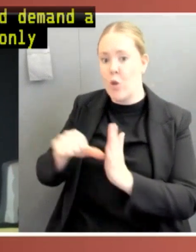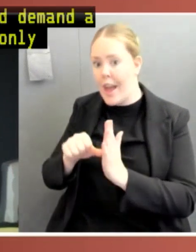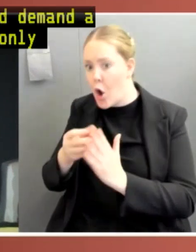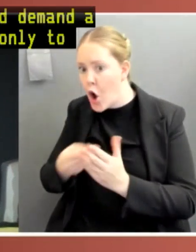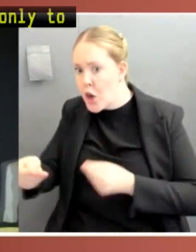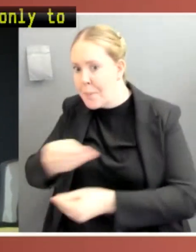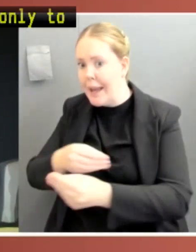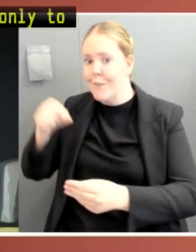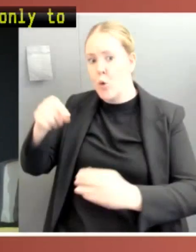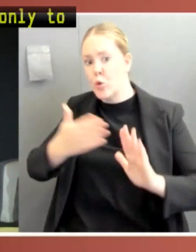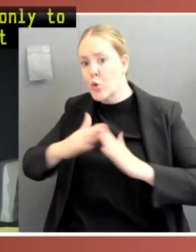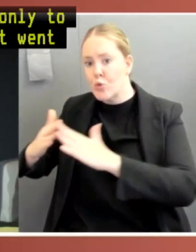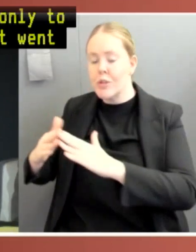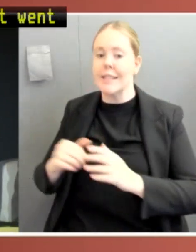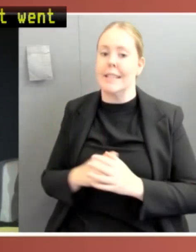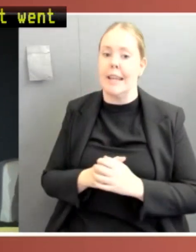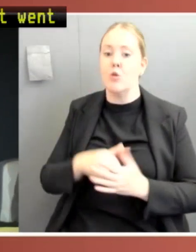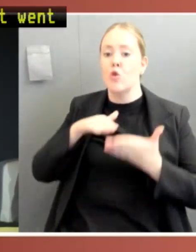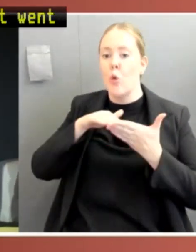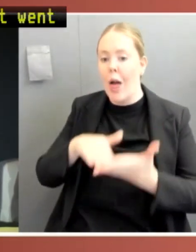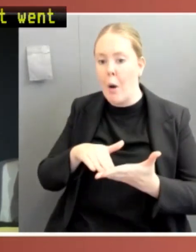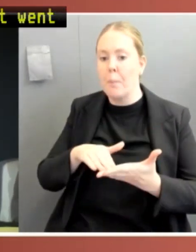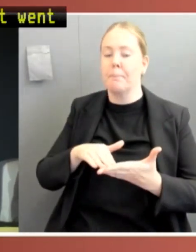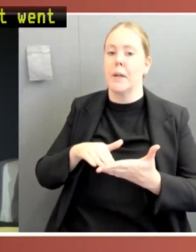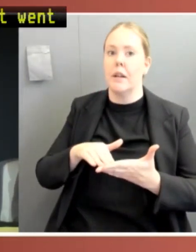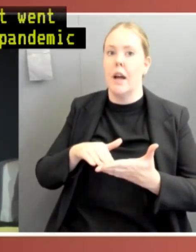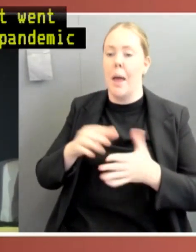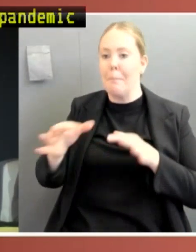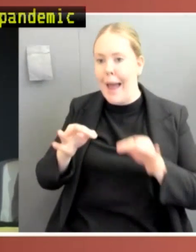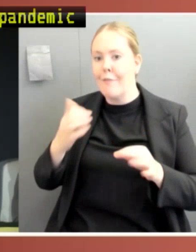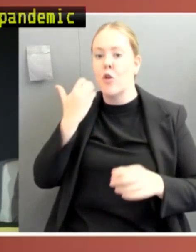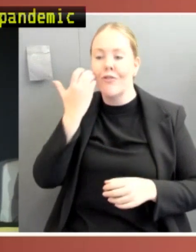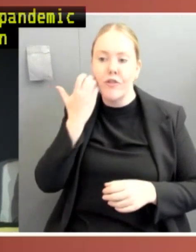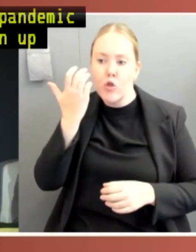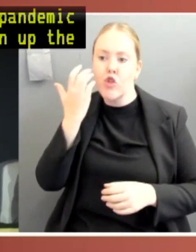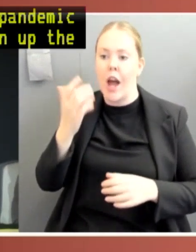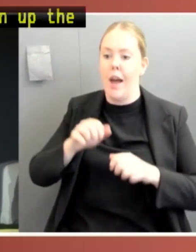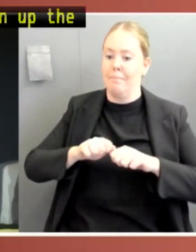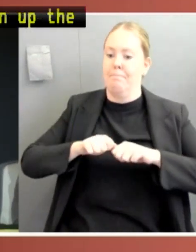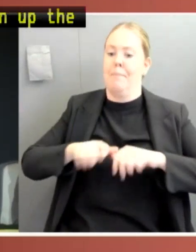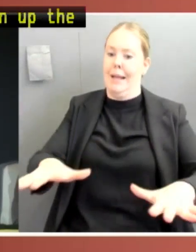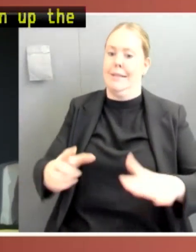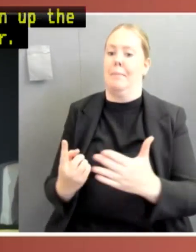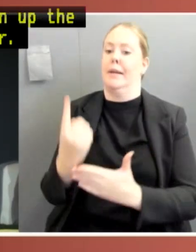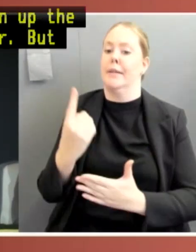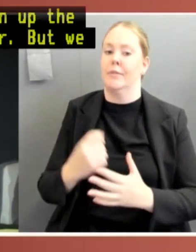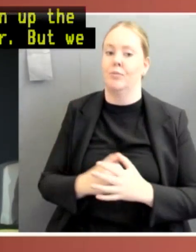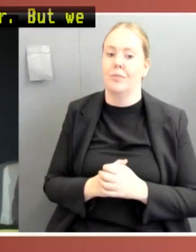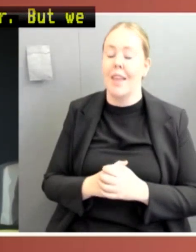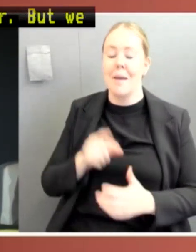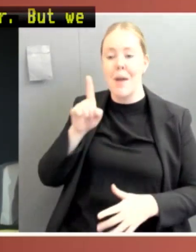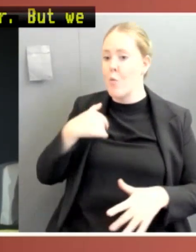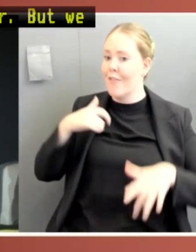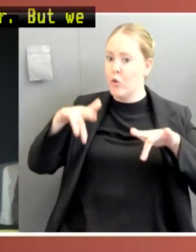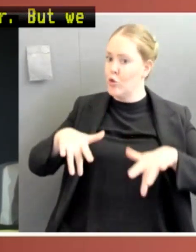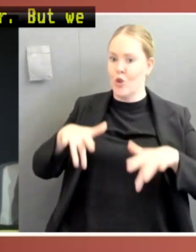inform the next pandemic response, and also to clean up the mess as to what's left over. But we haven't yet had that public accounting and reckoning. Again, the government